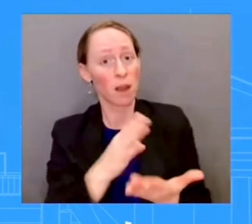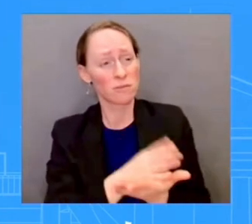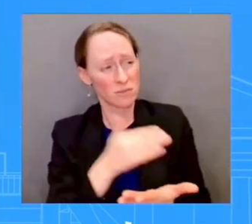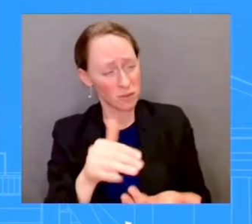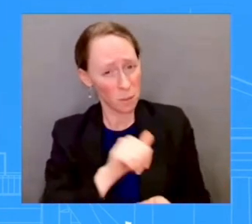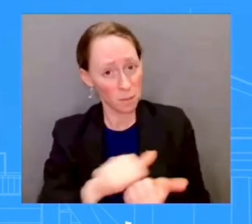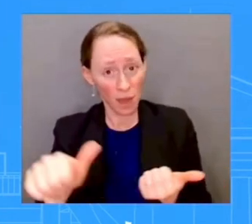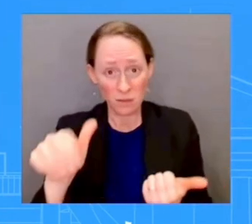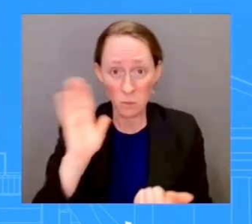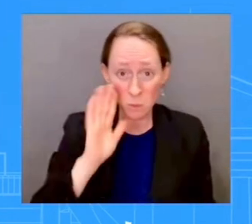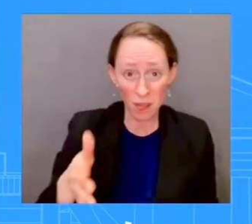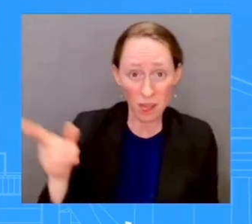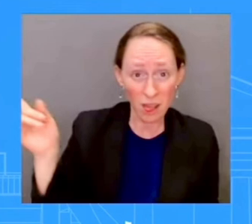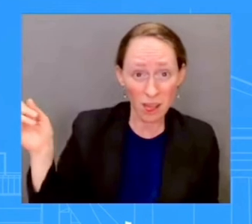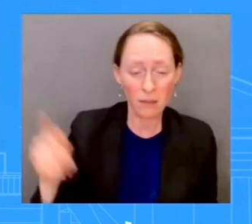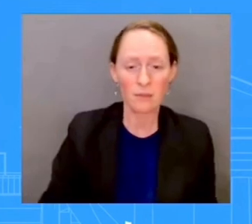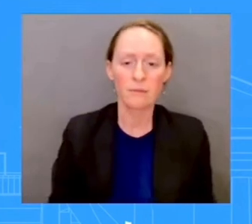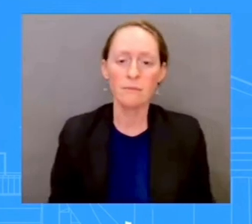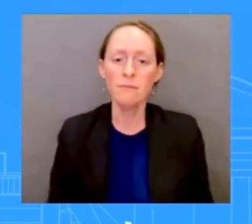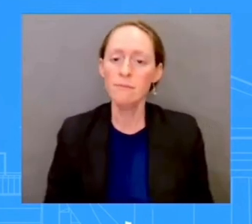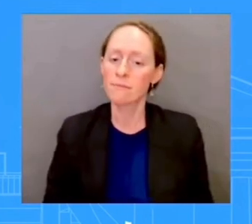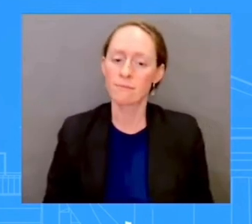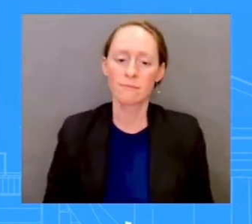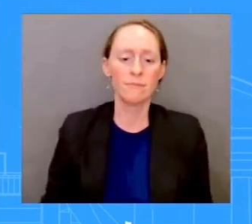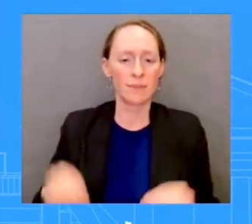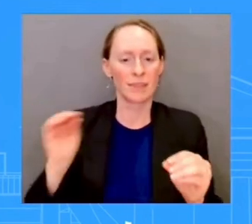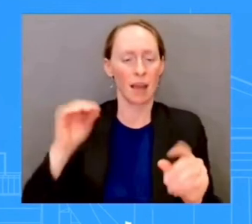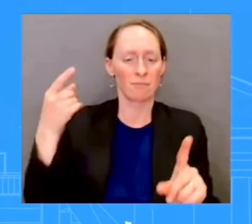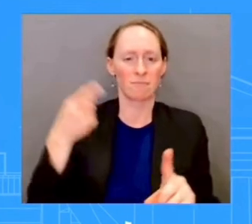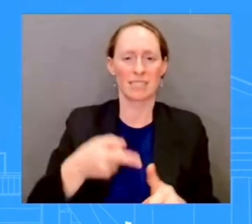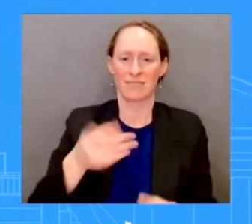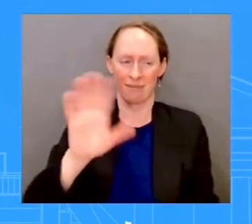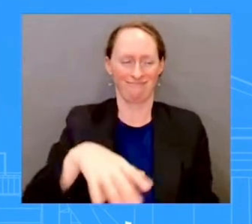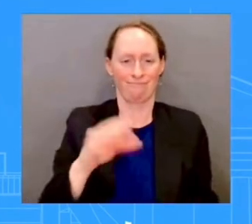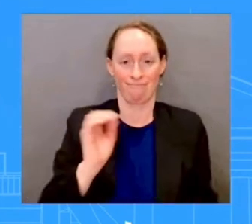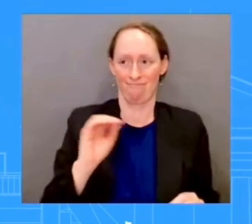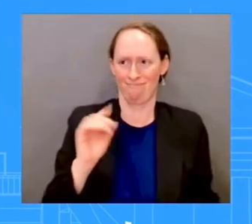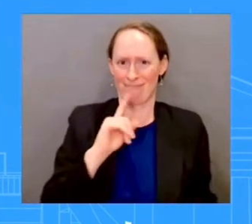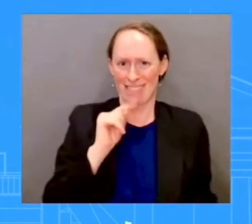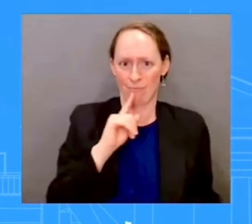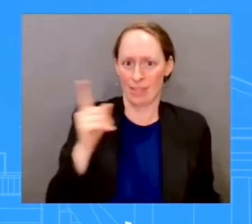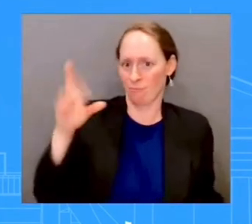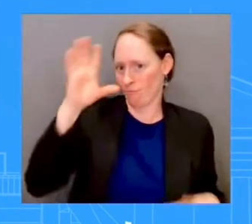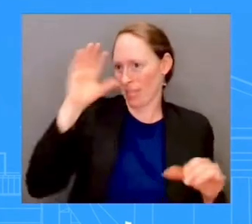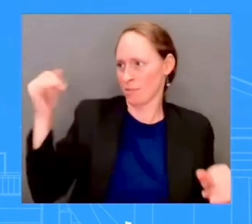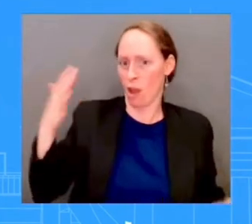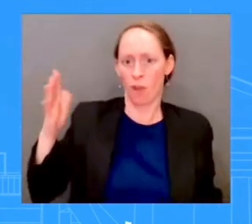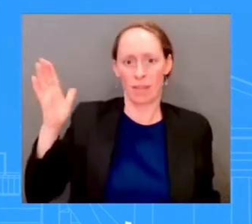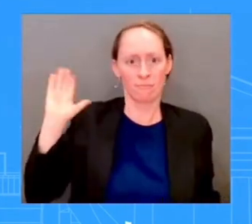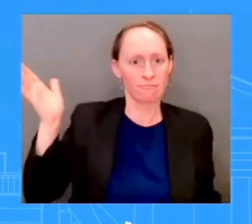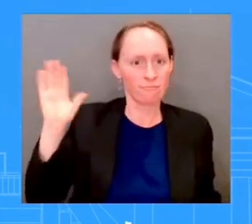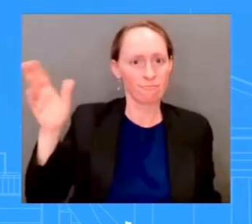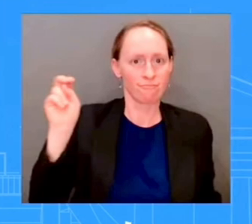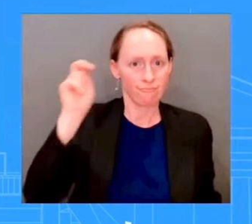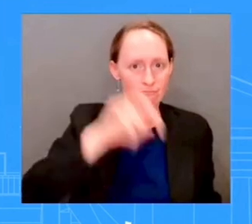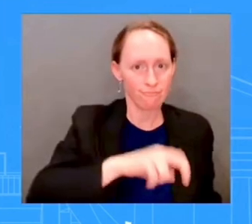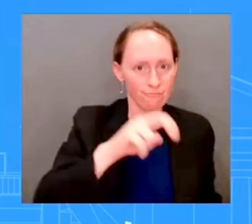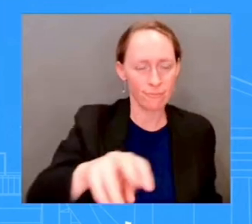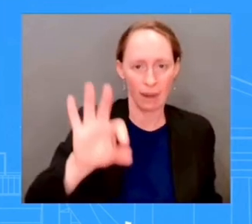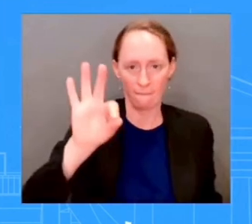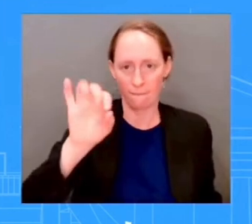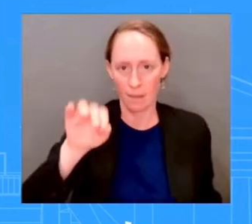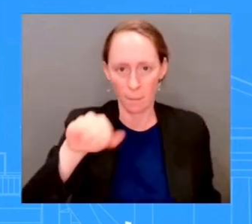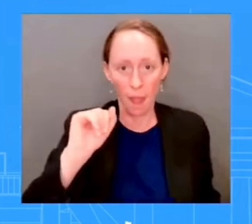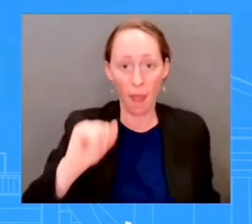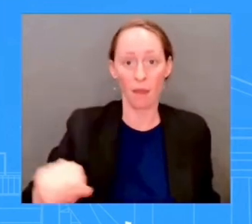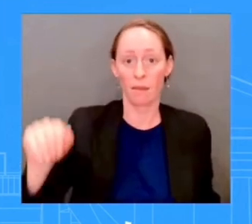multiple times. You have his OMB director. You have Ledge Affairs reaching out, talking, engaging with Congress on a regular